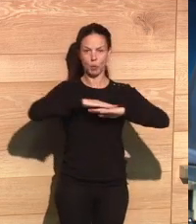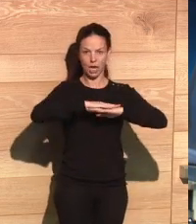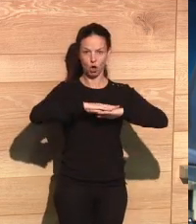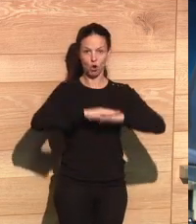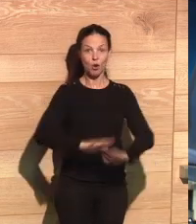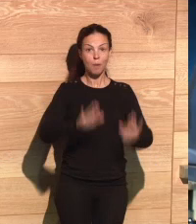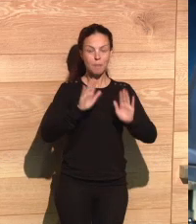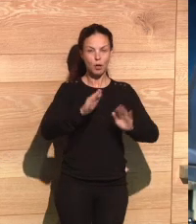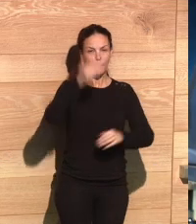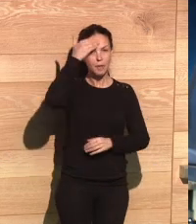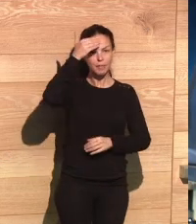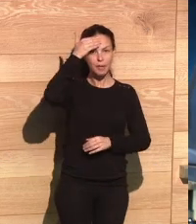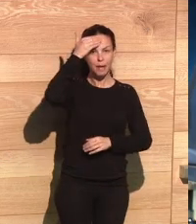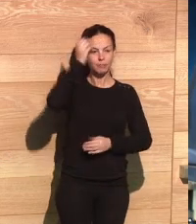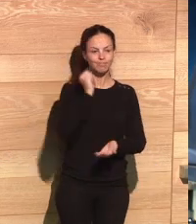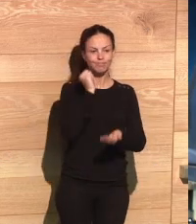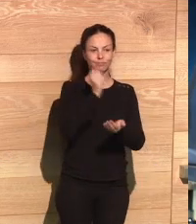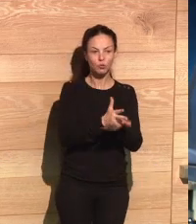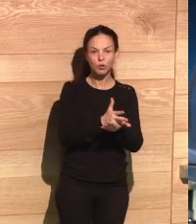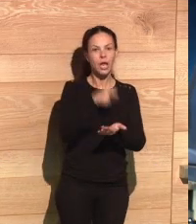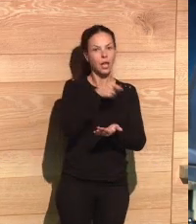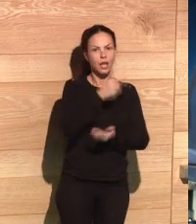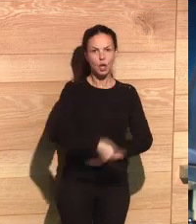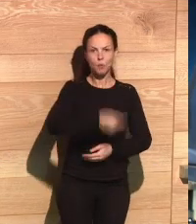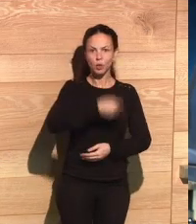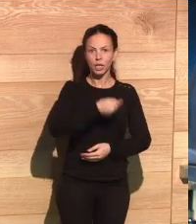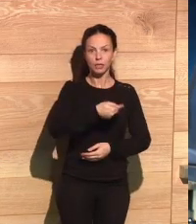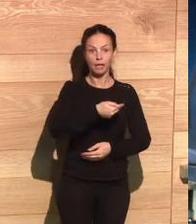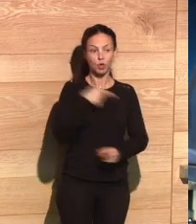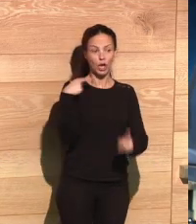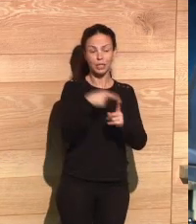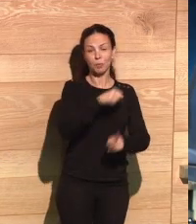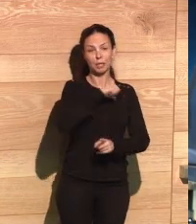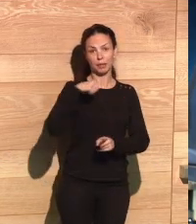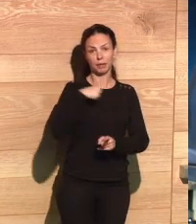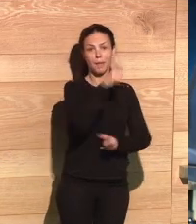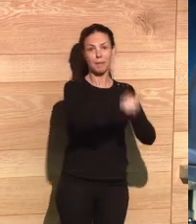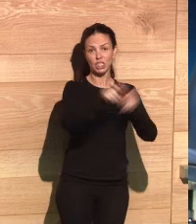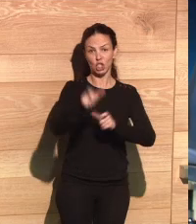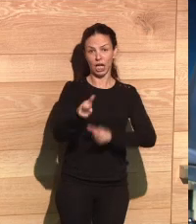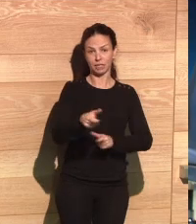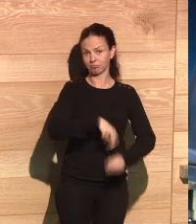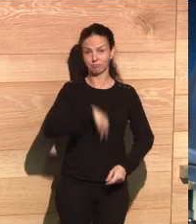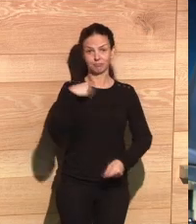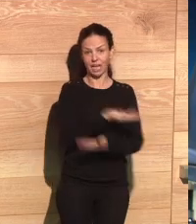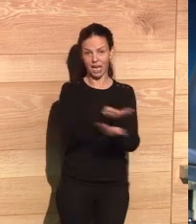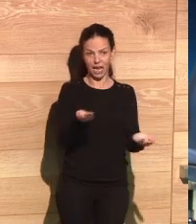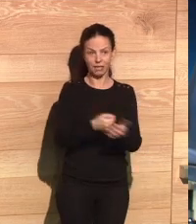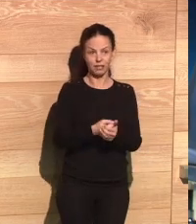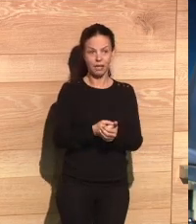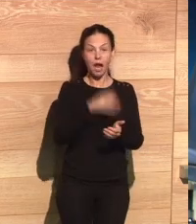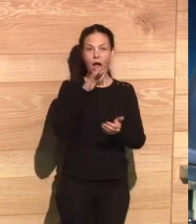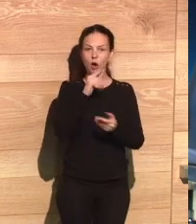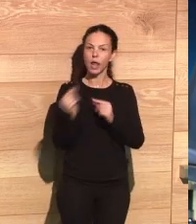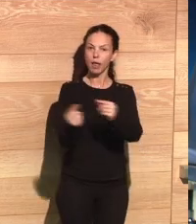to the companies and to our governments. But it's also a challenge that is great in terms of the